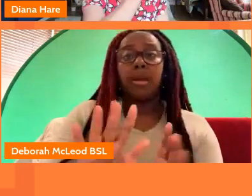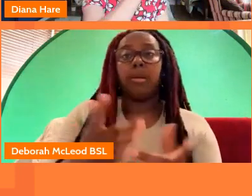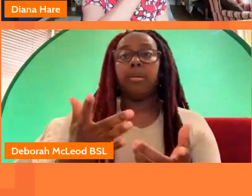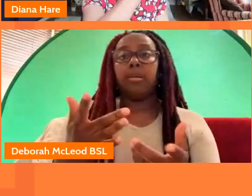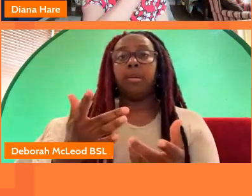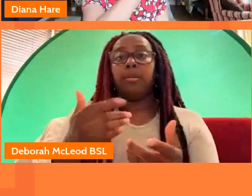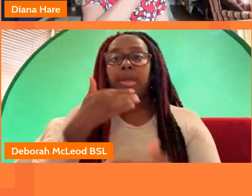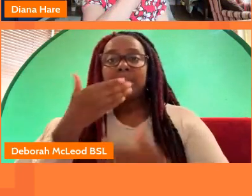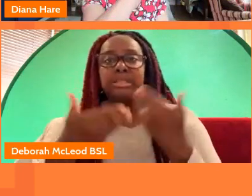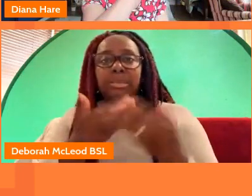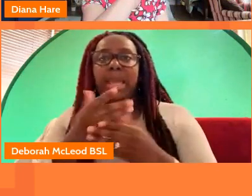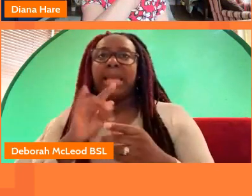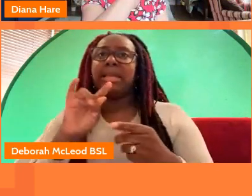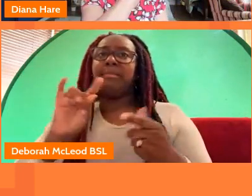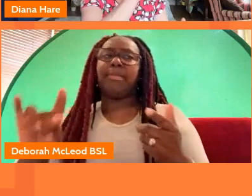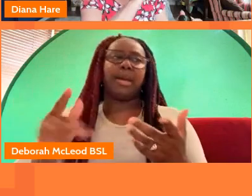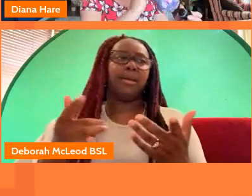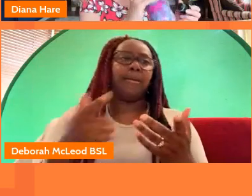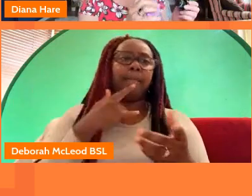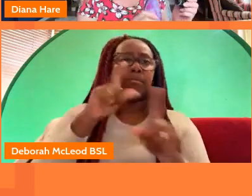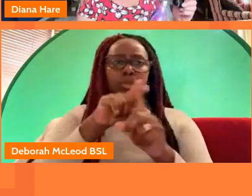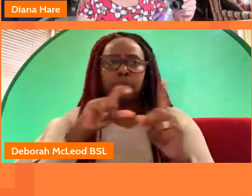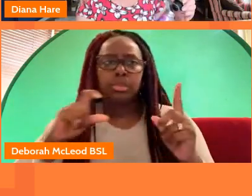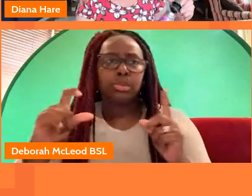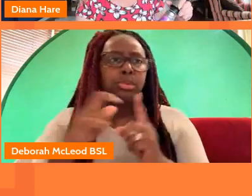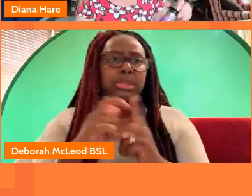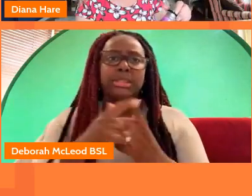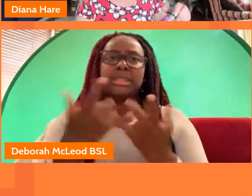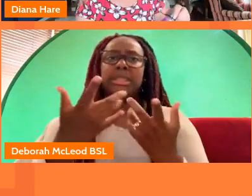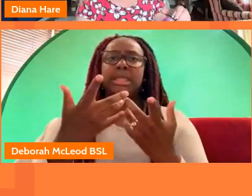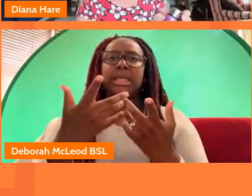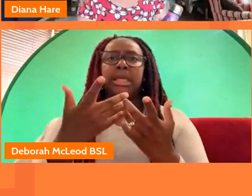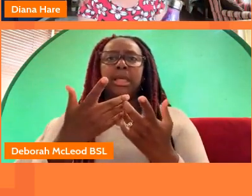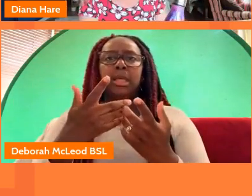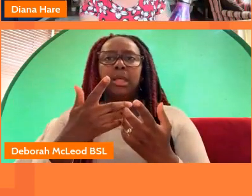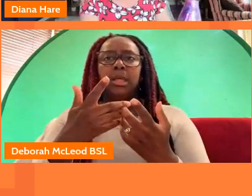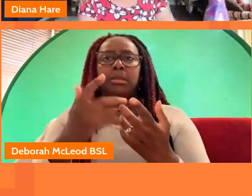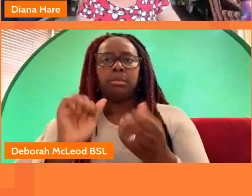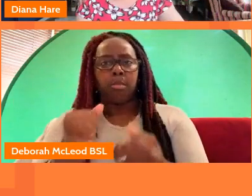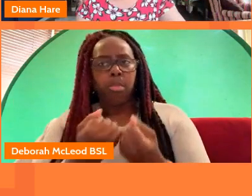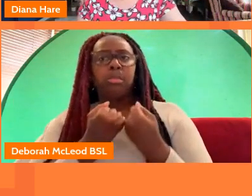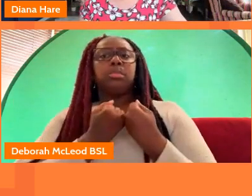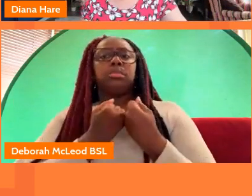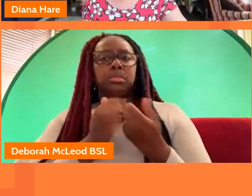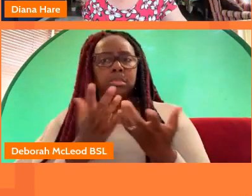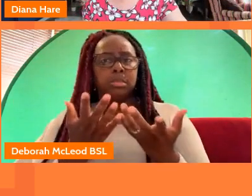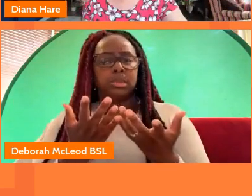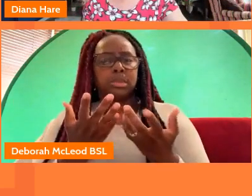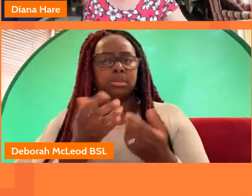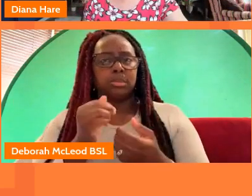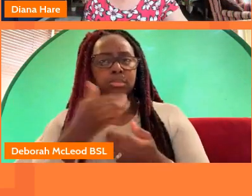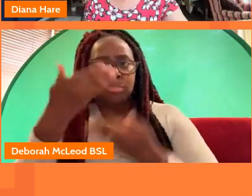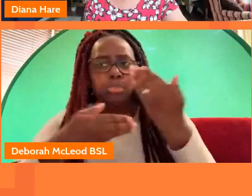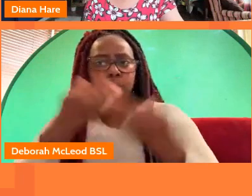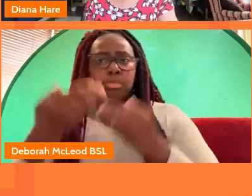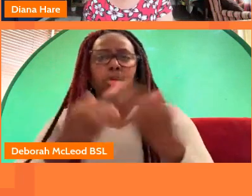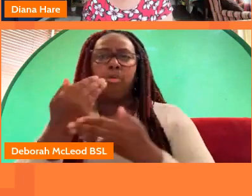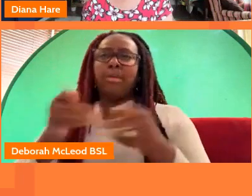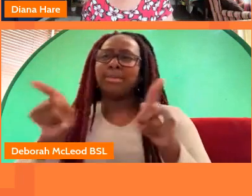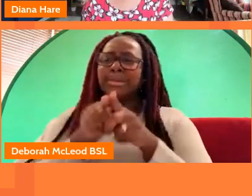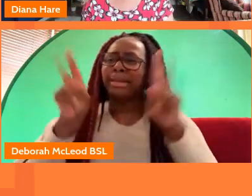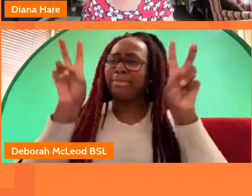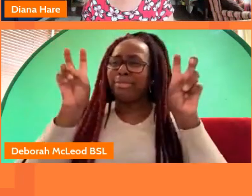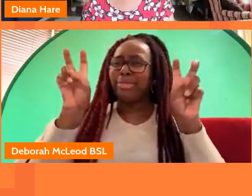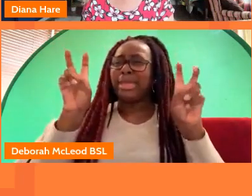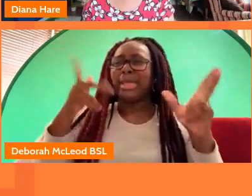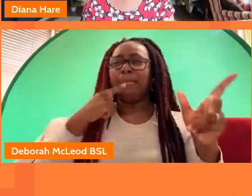again about ecology we've talked about community we've talked about ownership for stories you know it's all the kind of same themes come in but the implications of that can